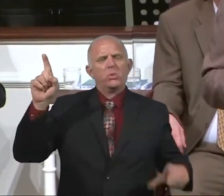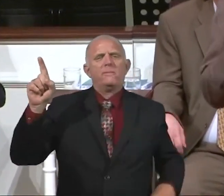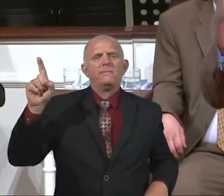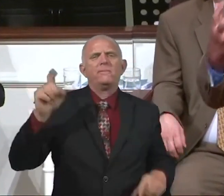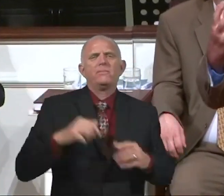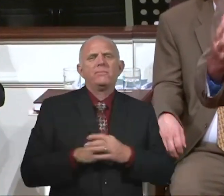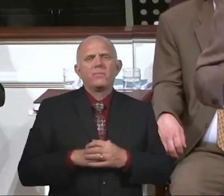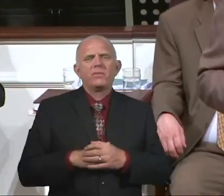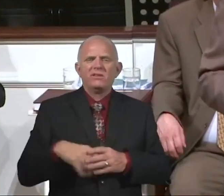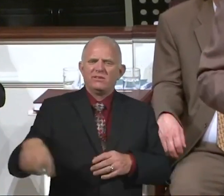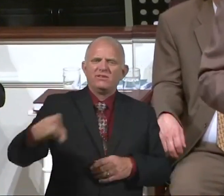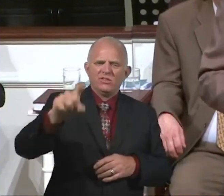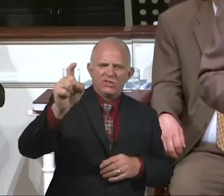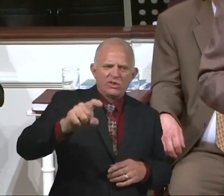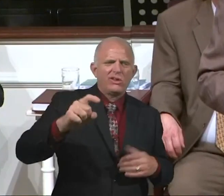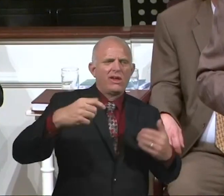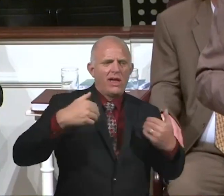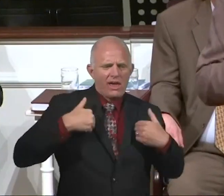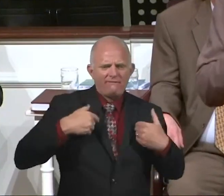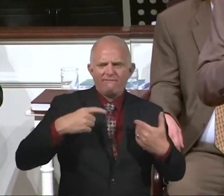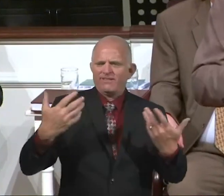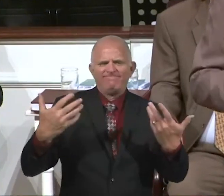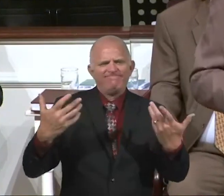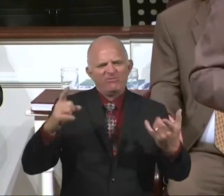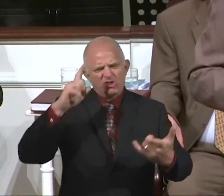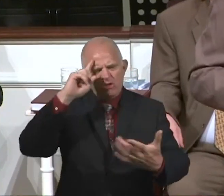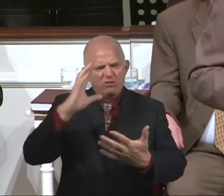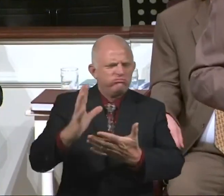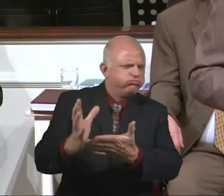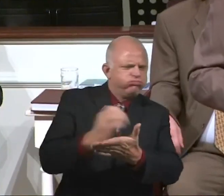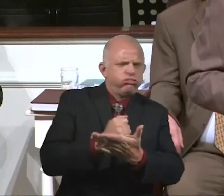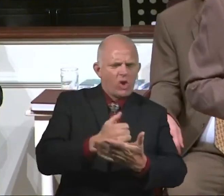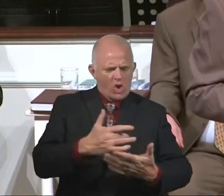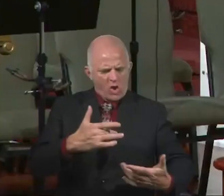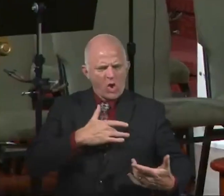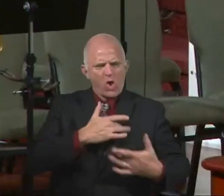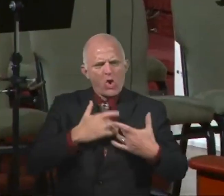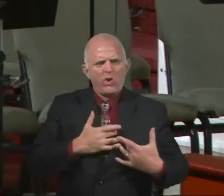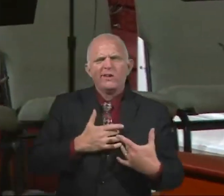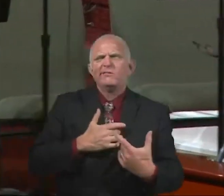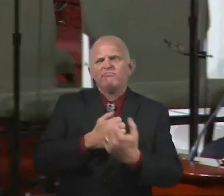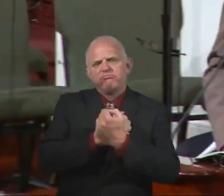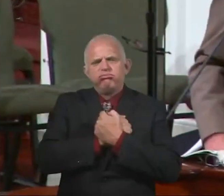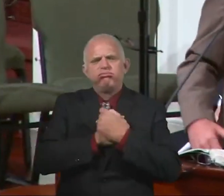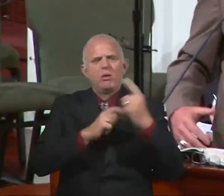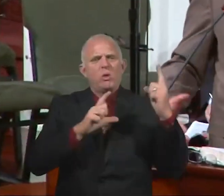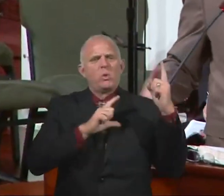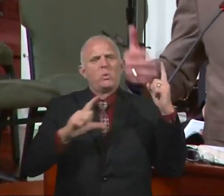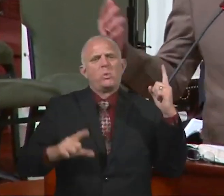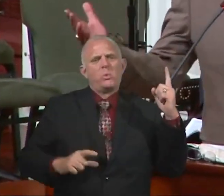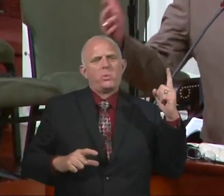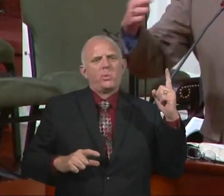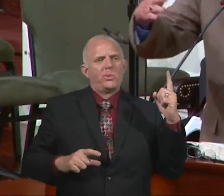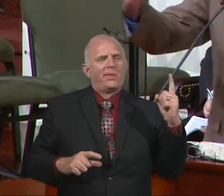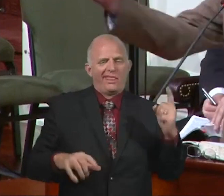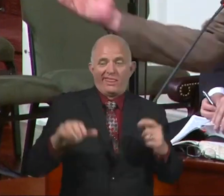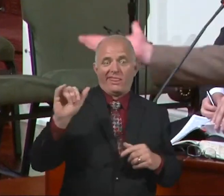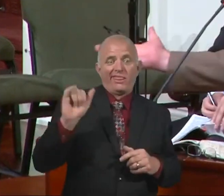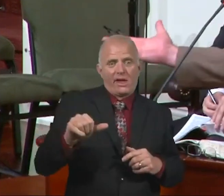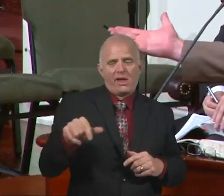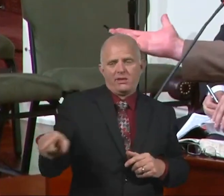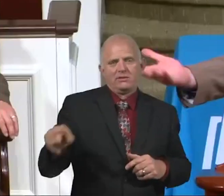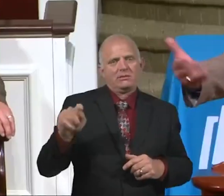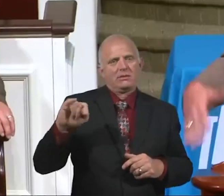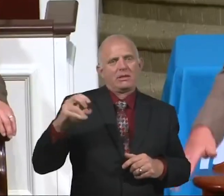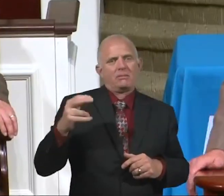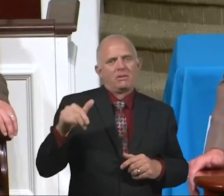You ought to have a fervency about you. You ought to have a heart for the Lord. And this young man did. And boy, it was not